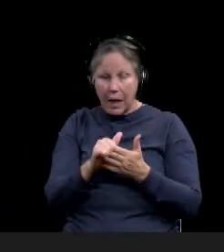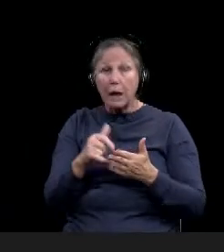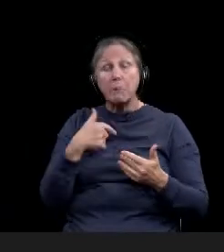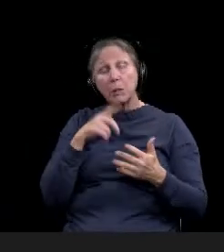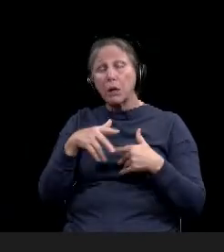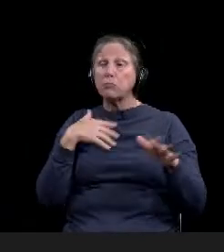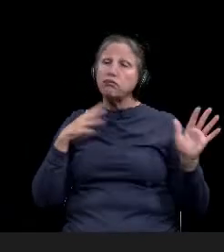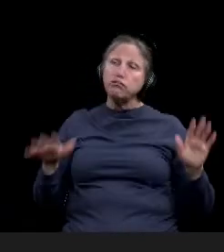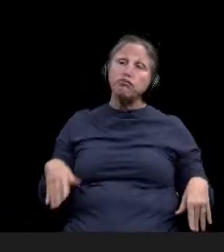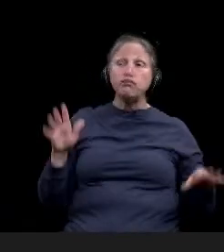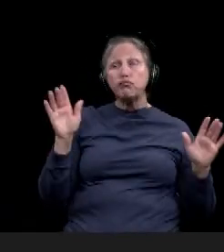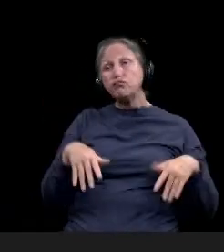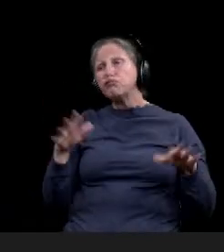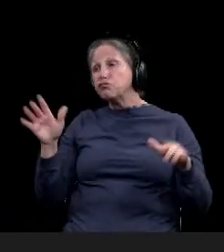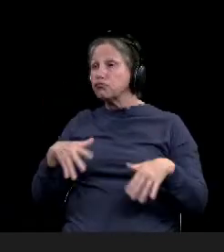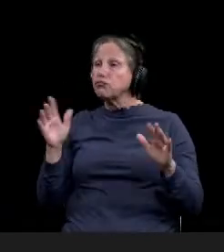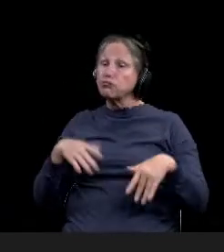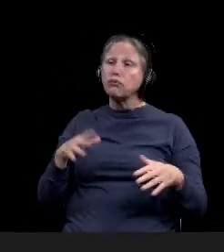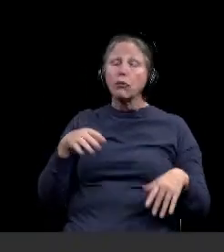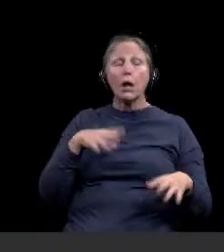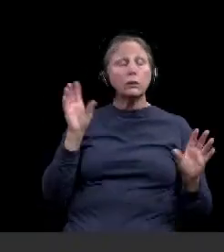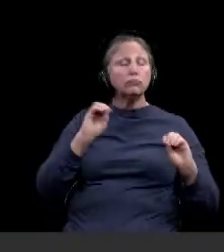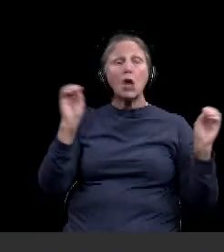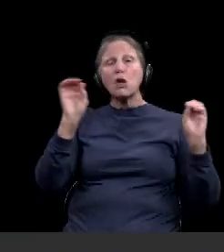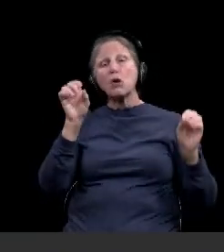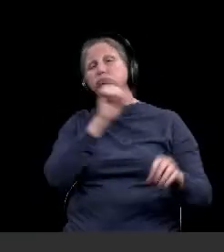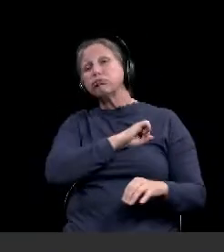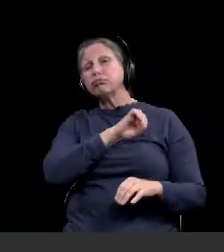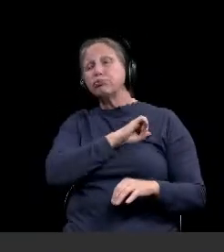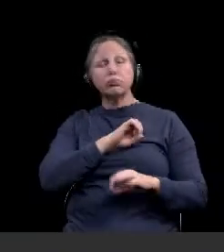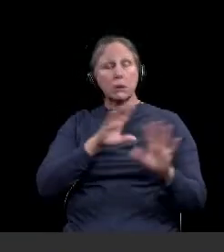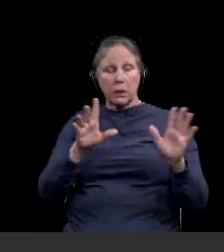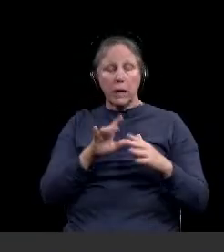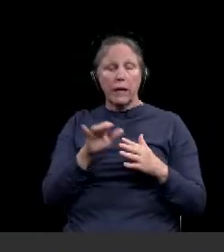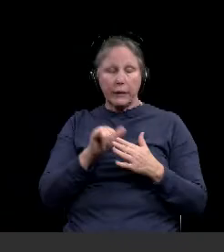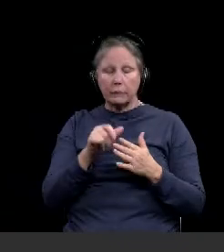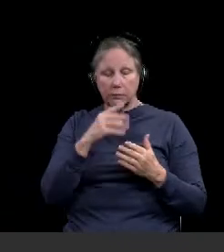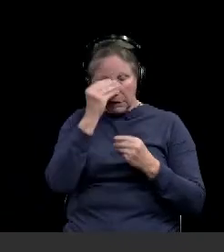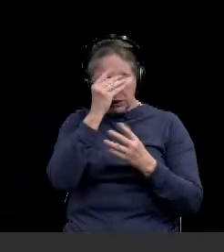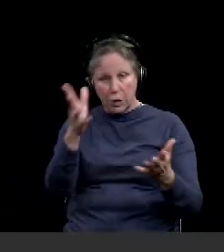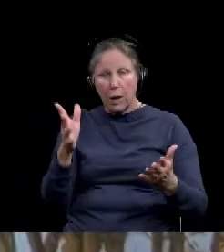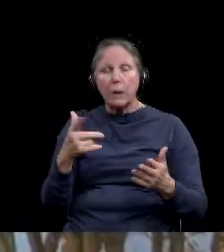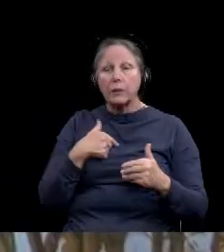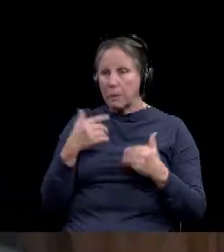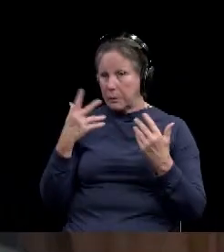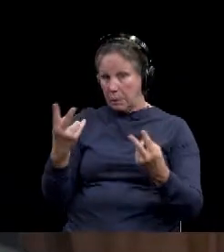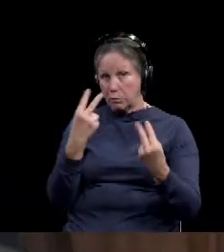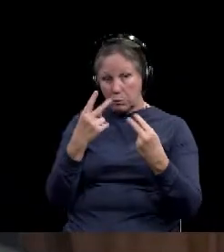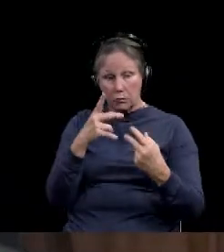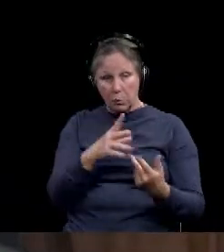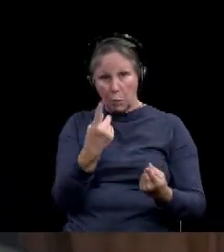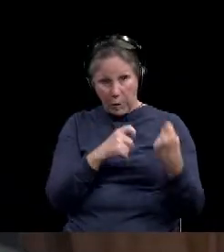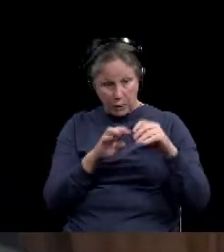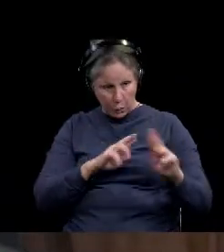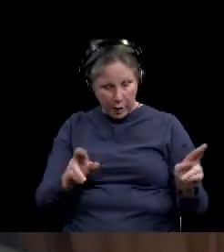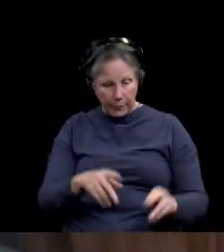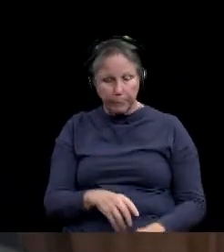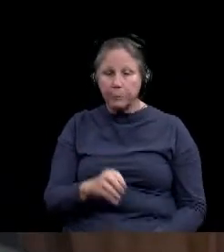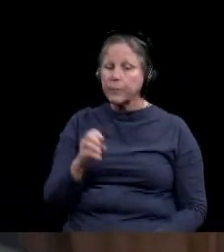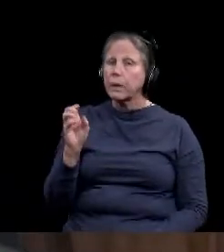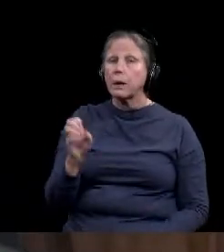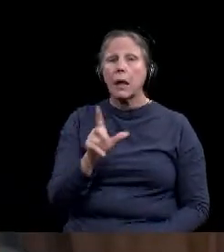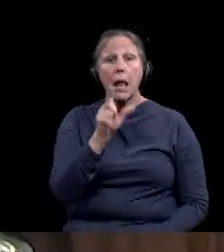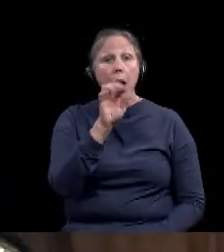lax in the way that we are, uh, behaving. Um, that's all I have for now. And I look forward to the questions. All right, let's jump into our